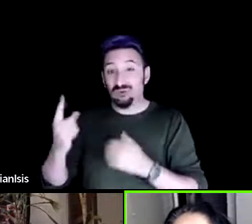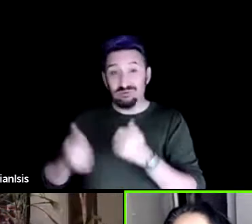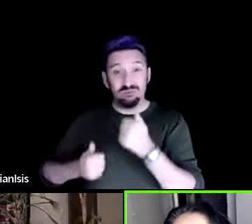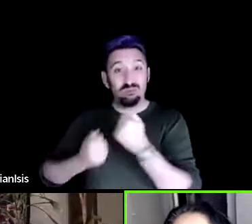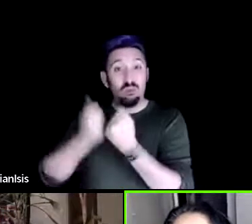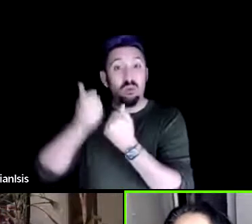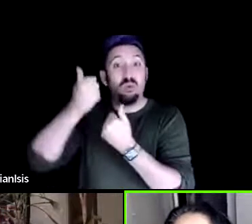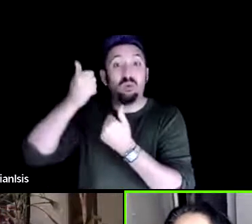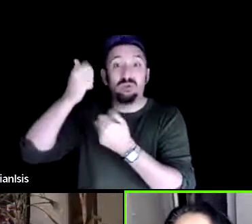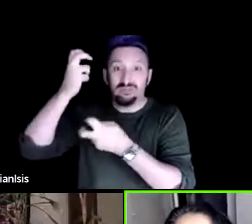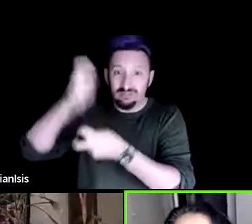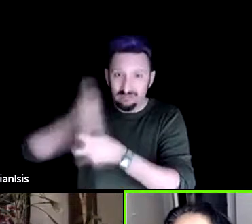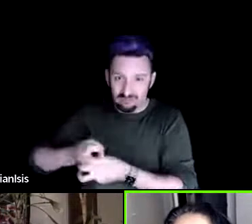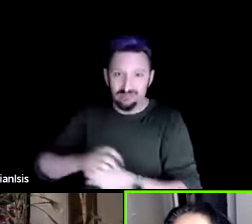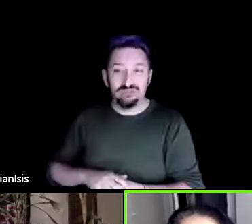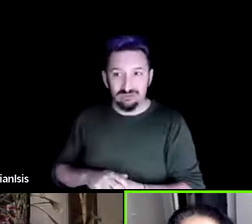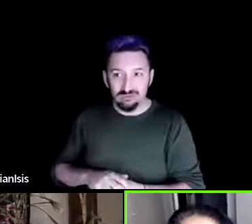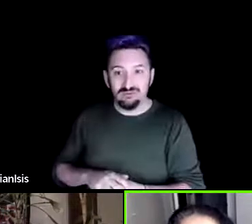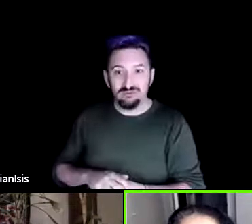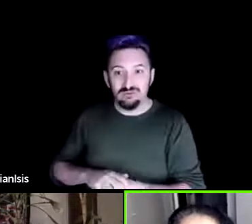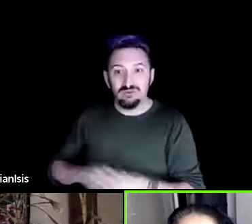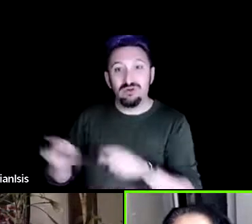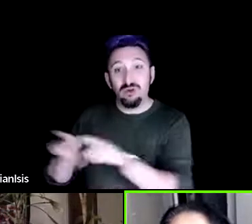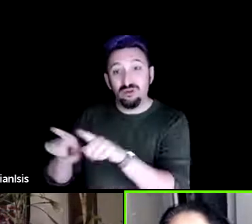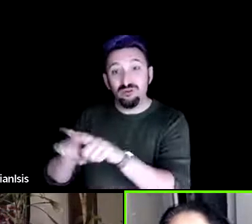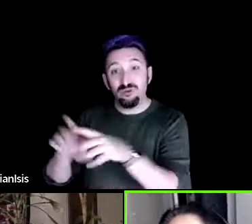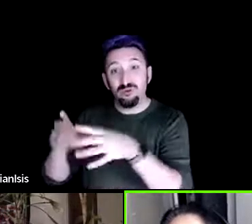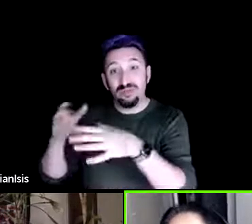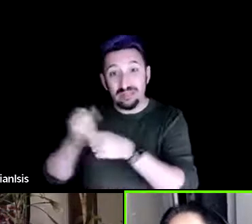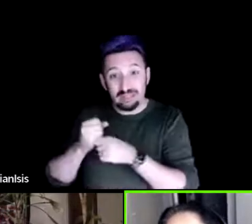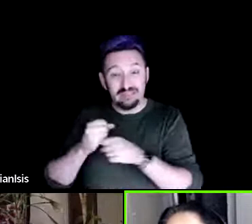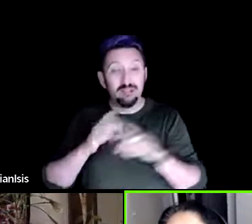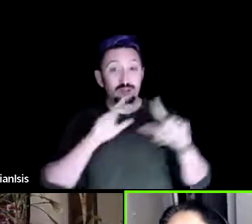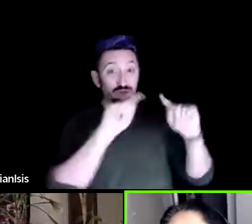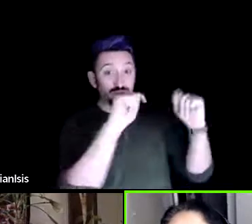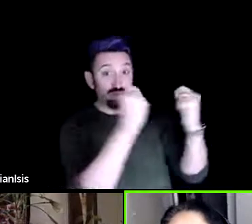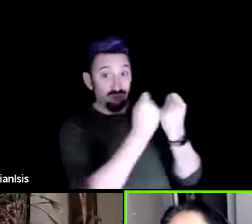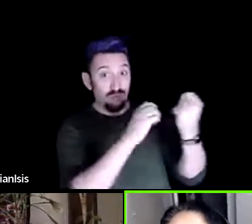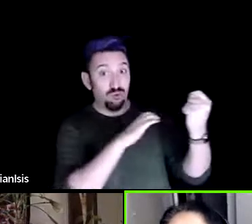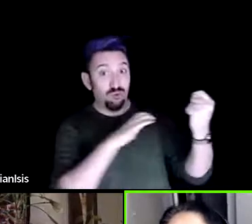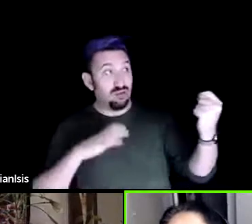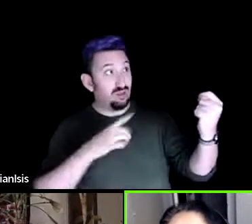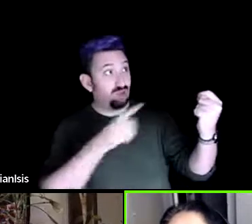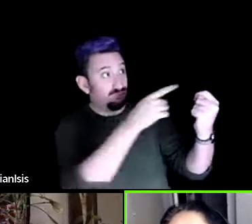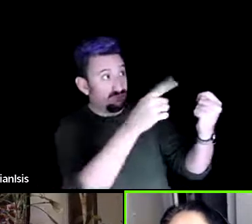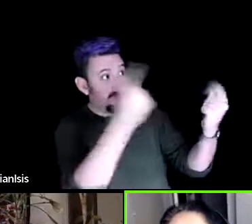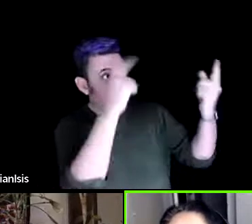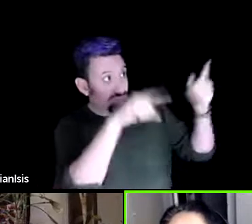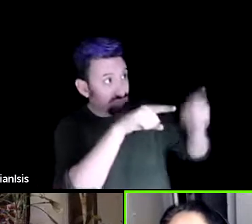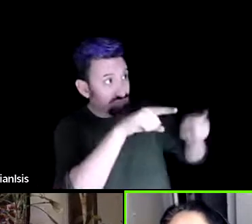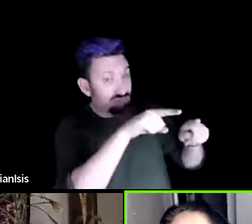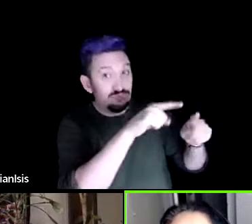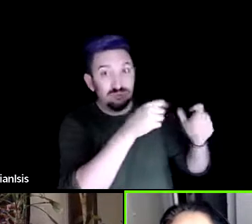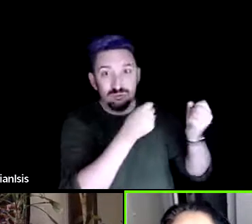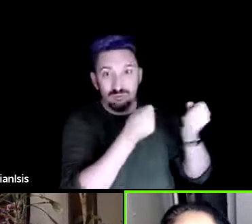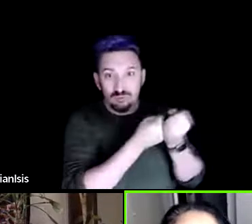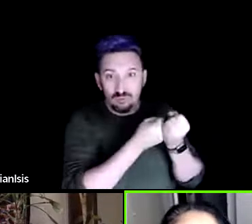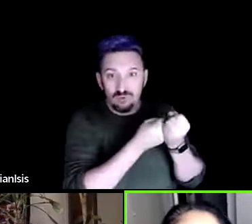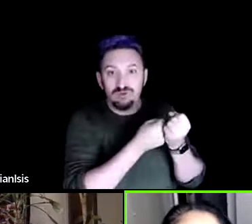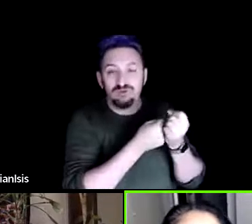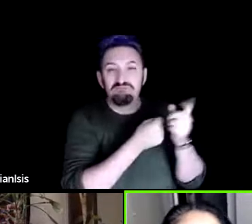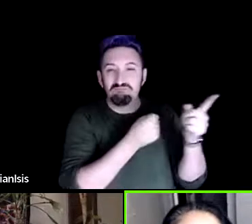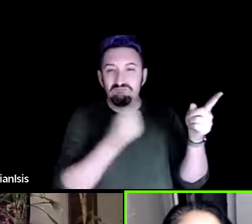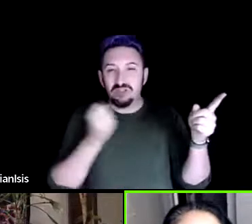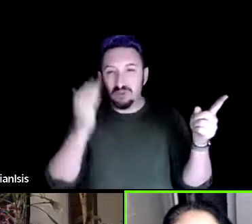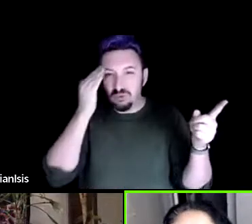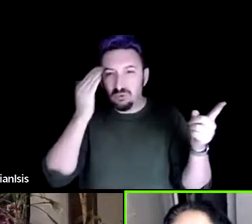as well as getting things like tribal councils on board um to understand what's going on and